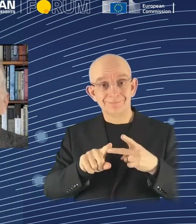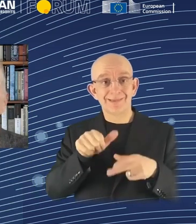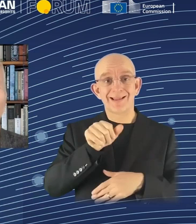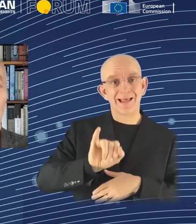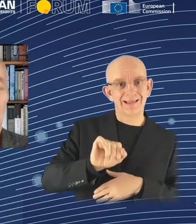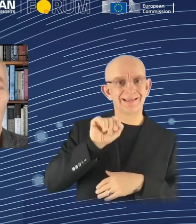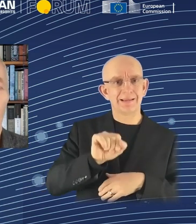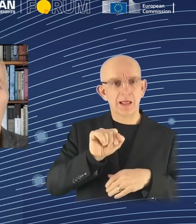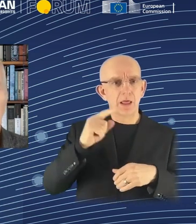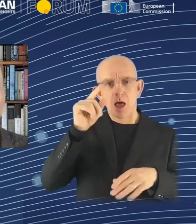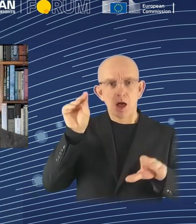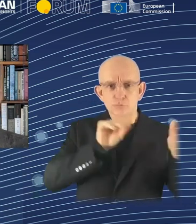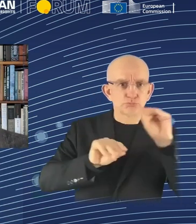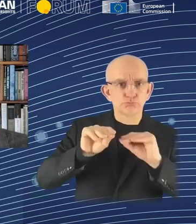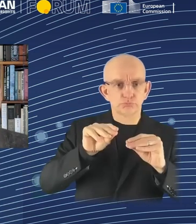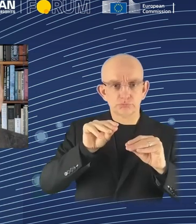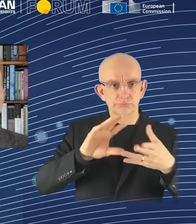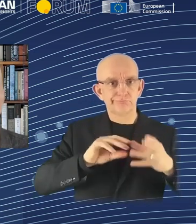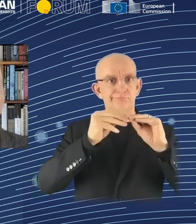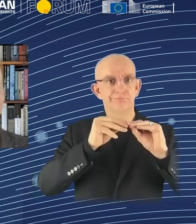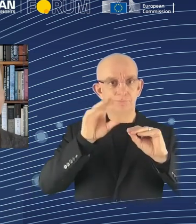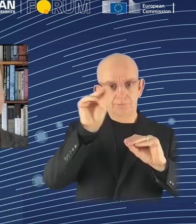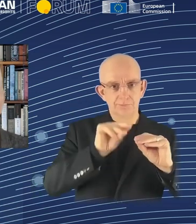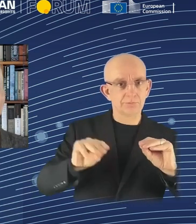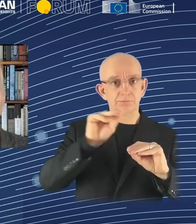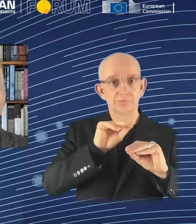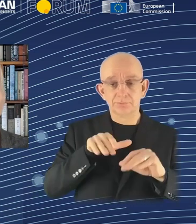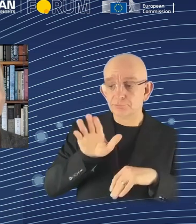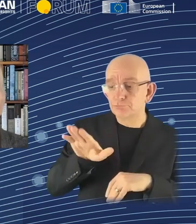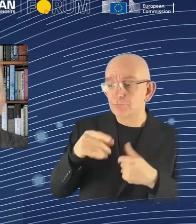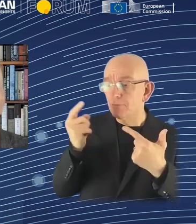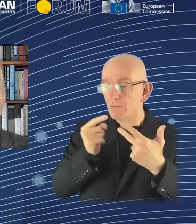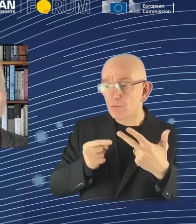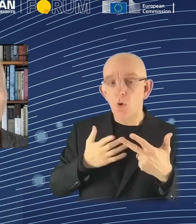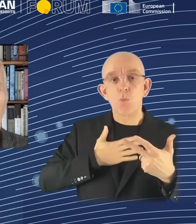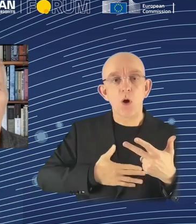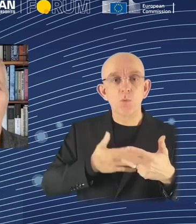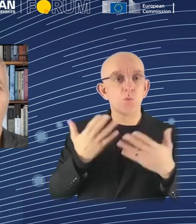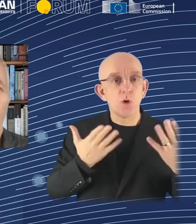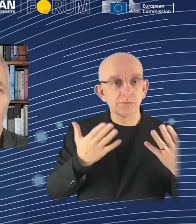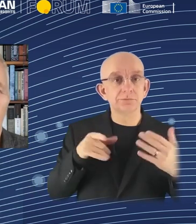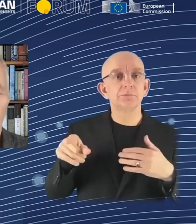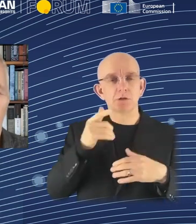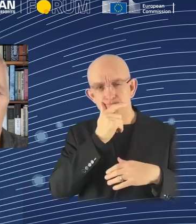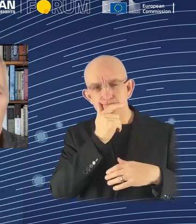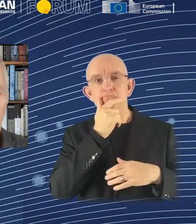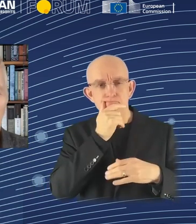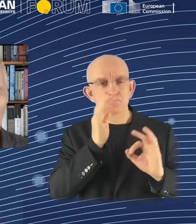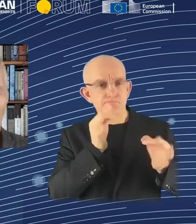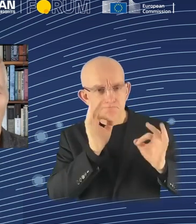much more interesting prompts and gives you a much richer interface. So you can see on the right, there is